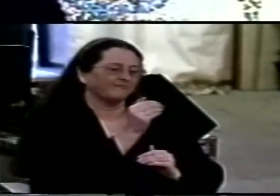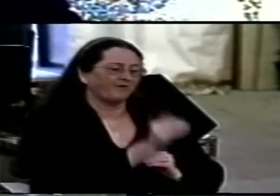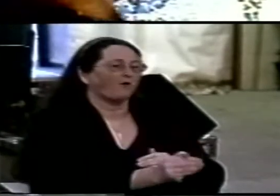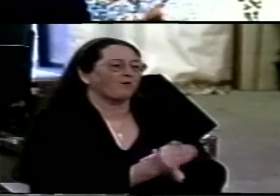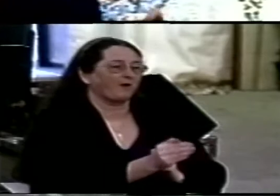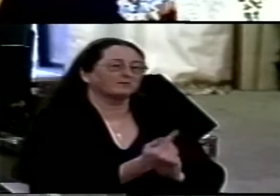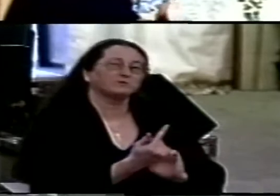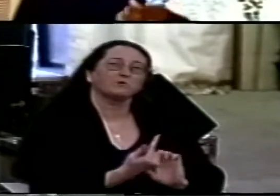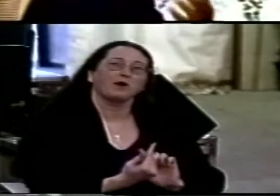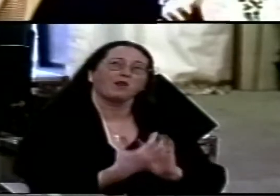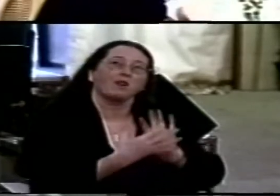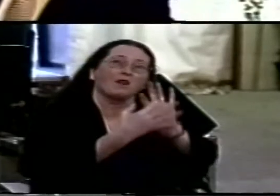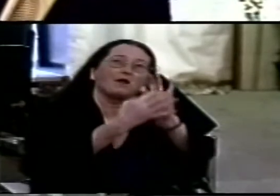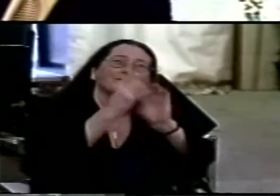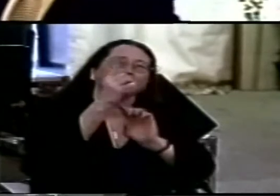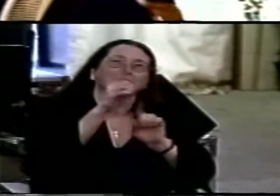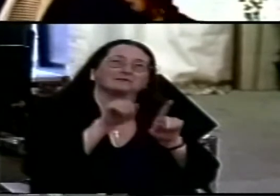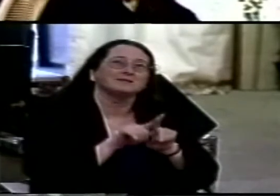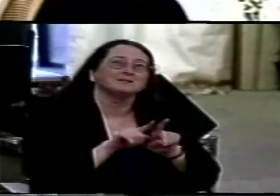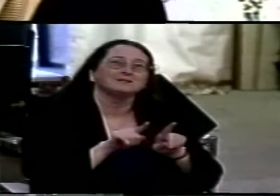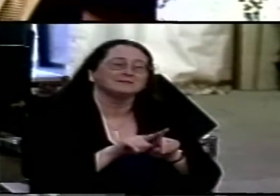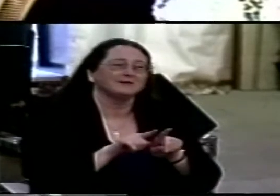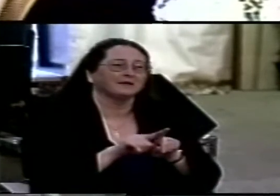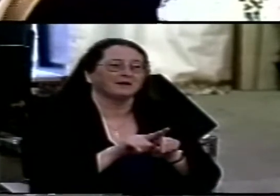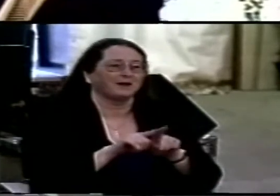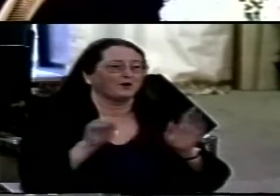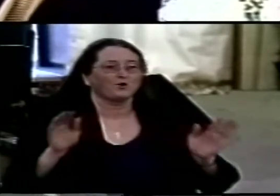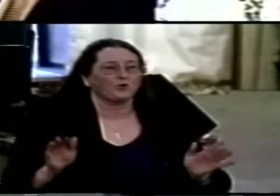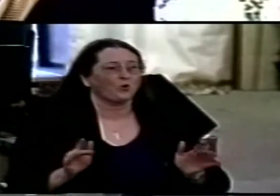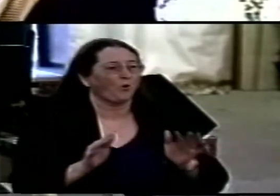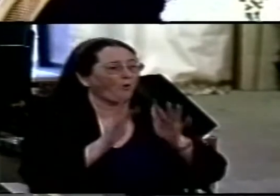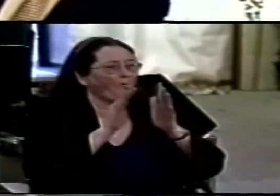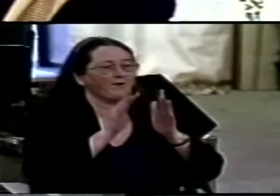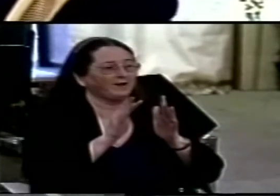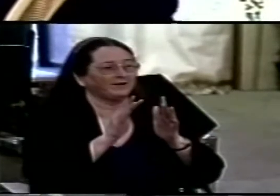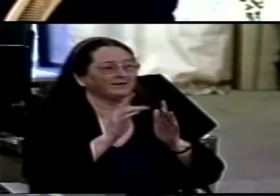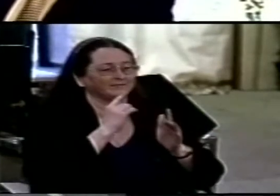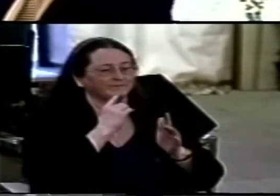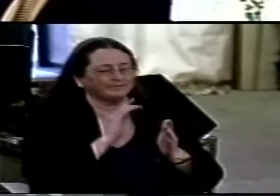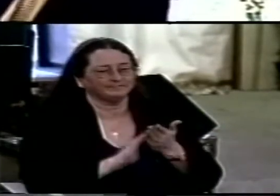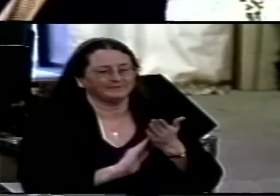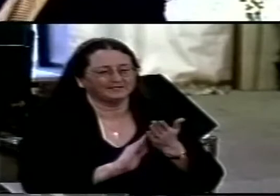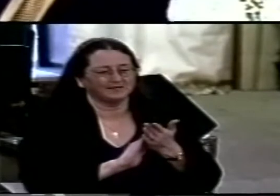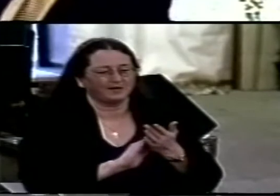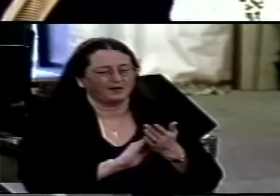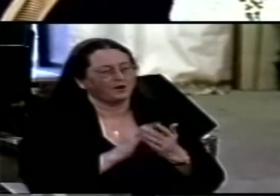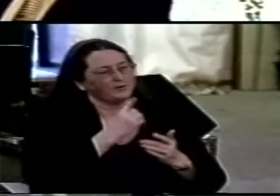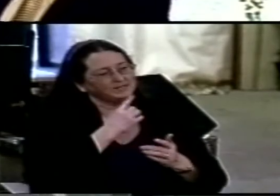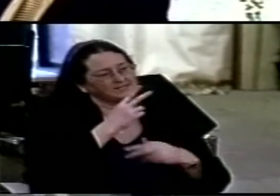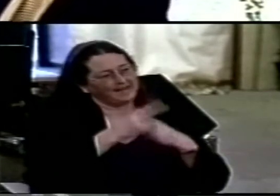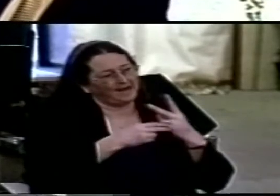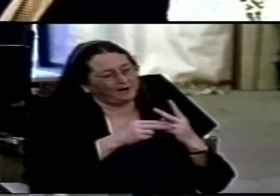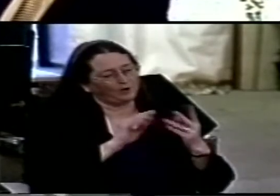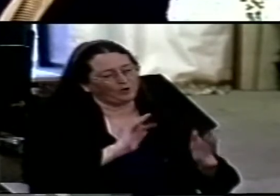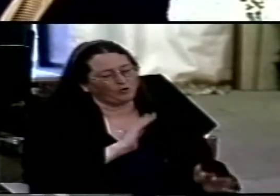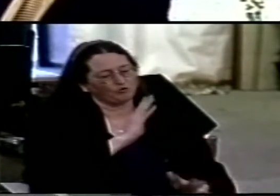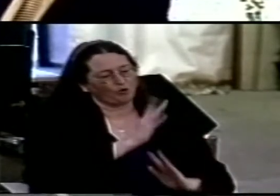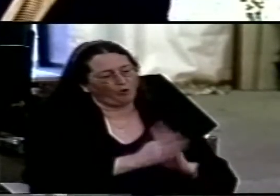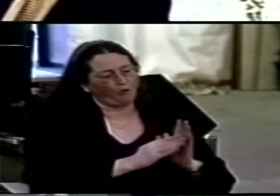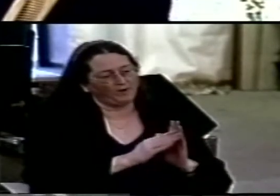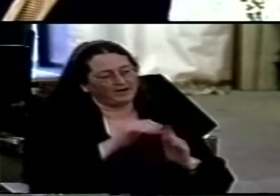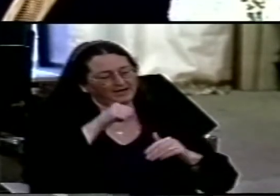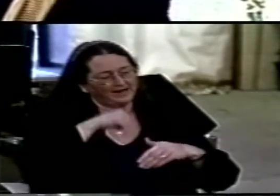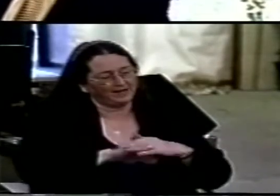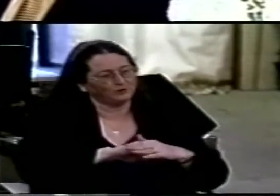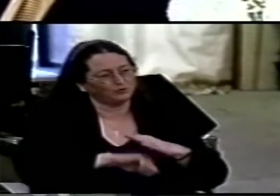which can only be described in terms of glory changed from glory into glory till